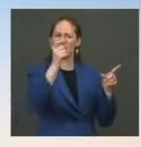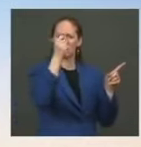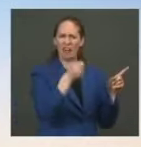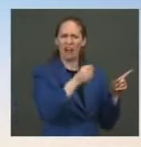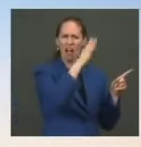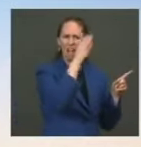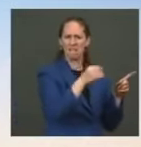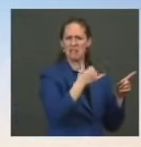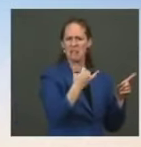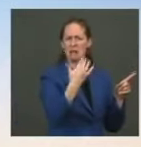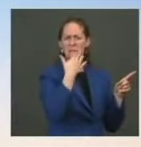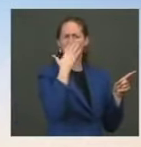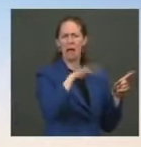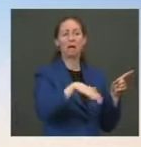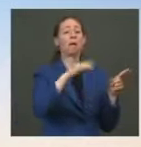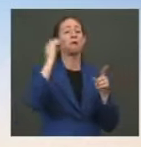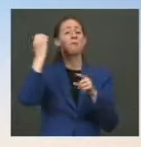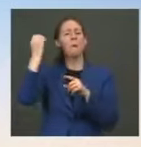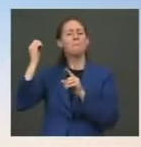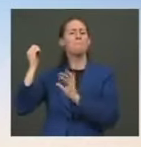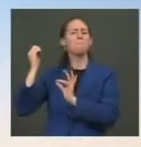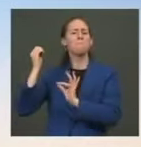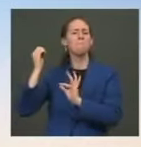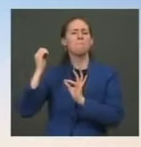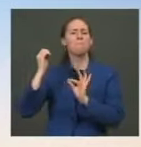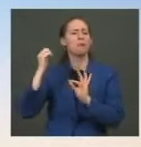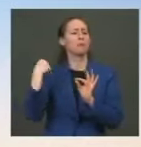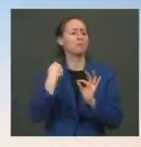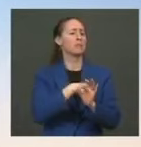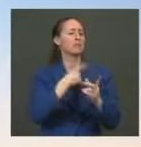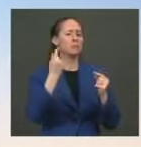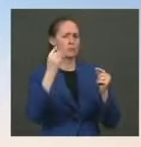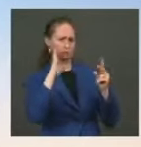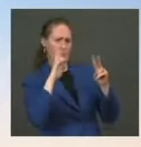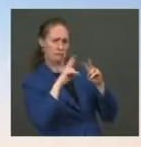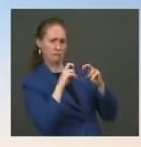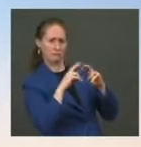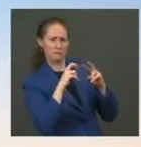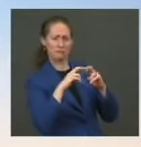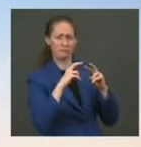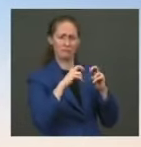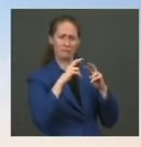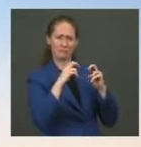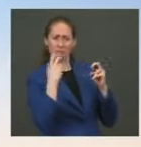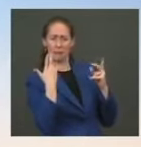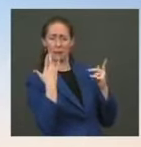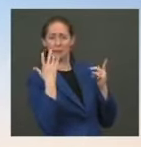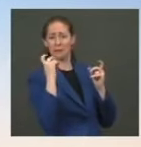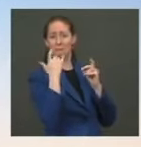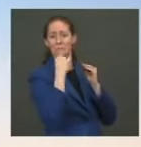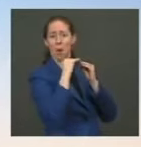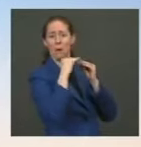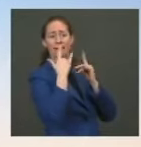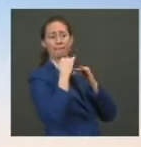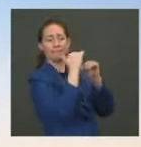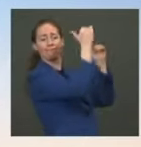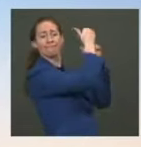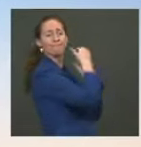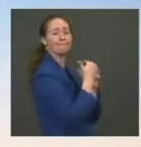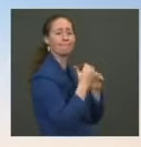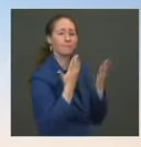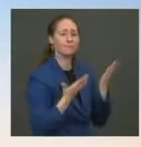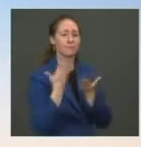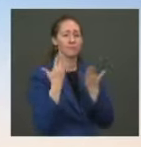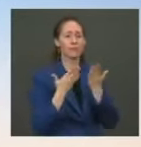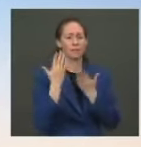to assess if there are additional restrictions that need to be put in place. But again, this is not about punishing anyone. This is